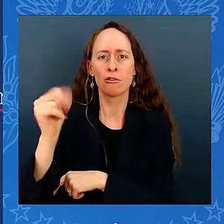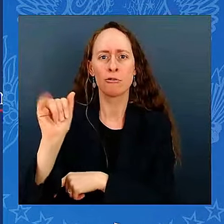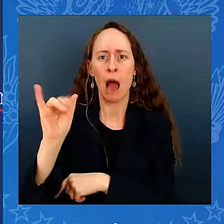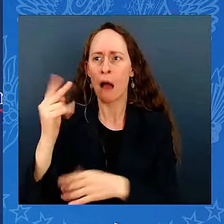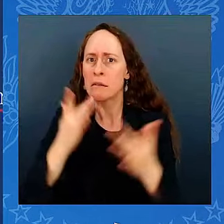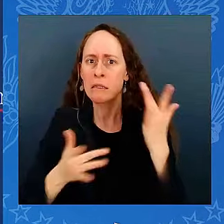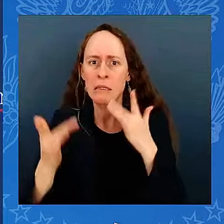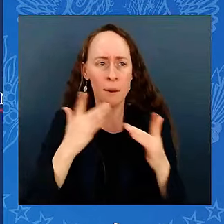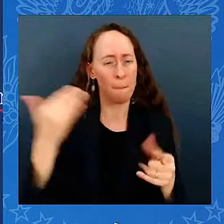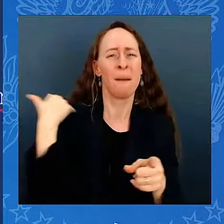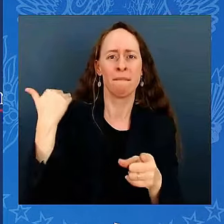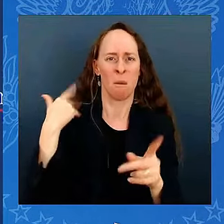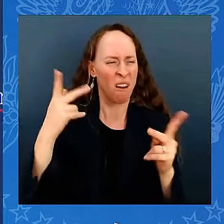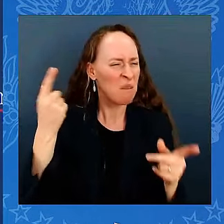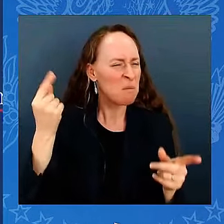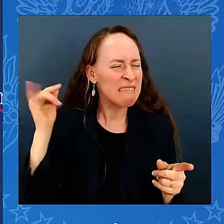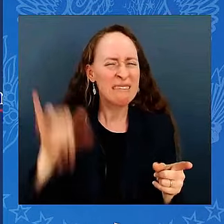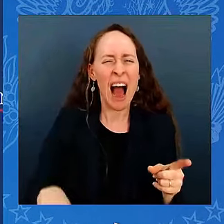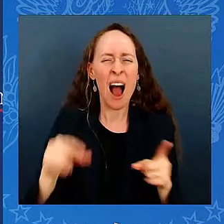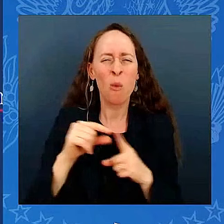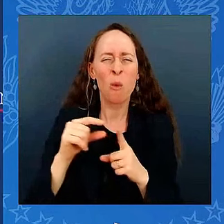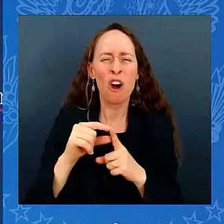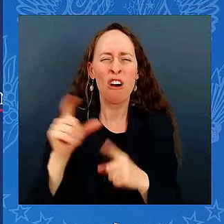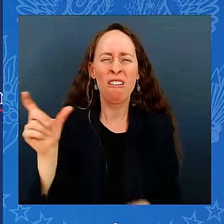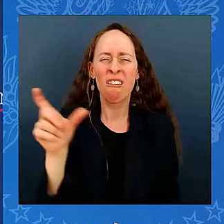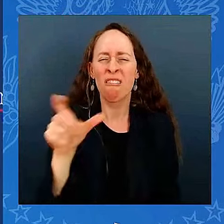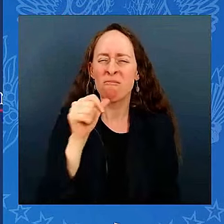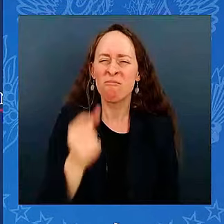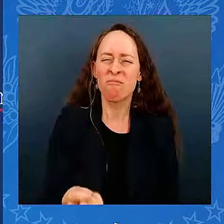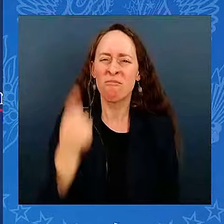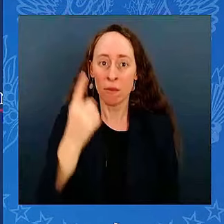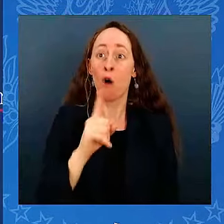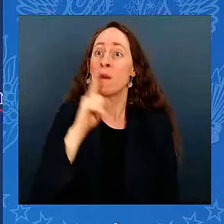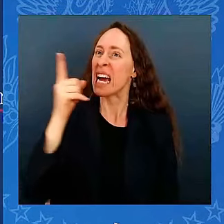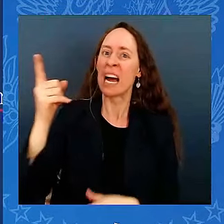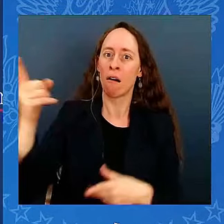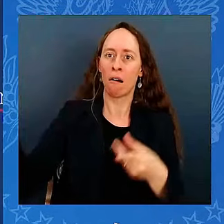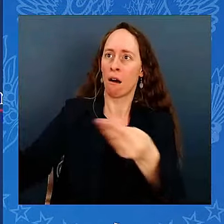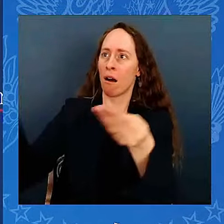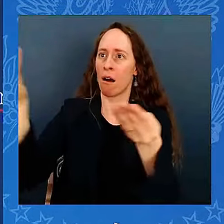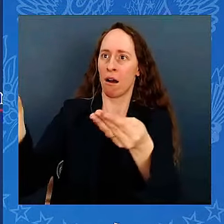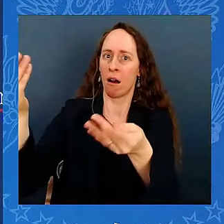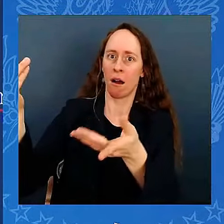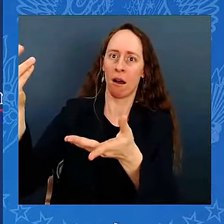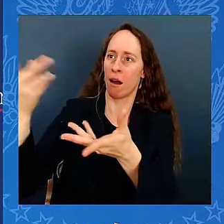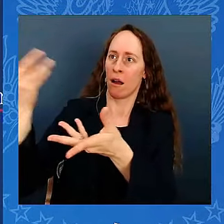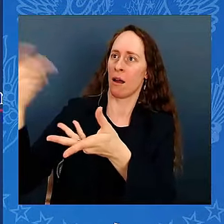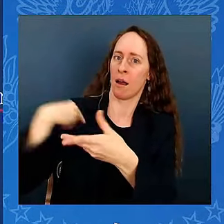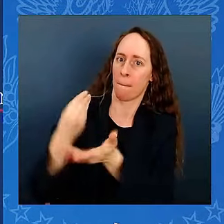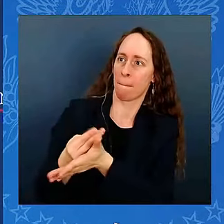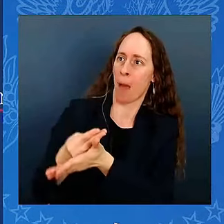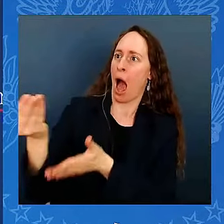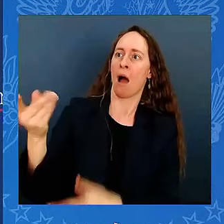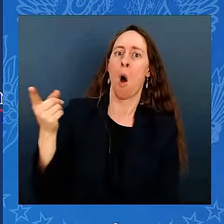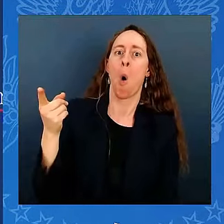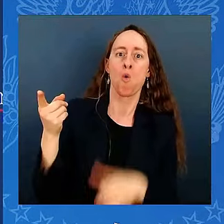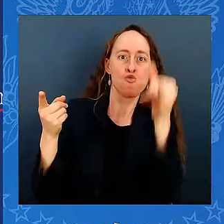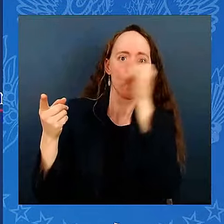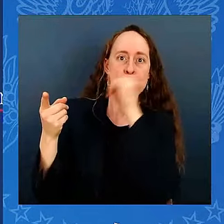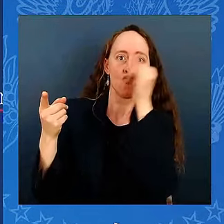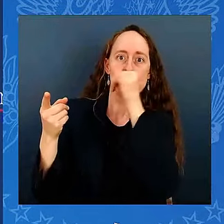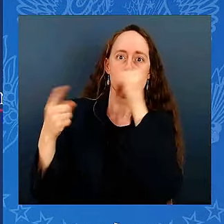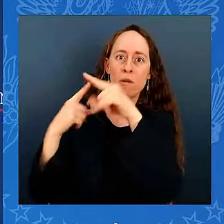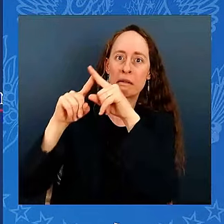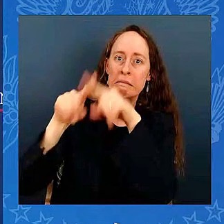No, but I'm serious. Think about it. It became common knowledge, what we're talking about to the average American. And the